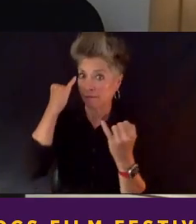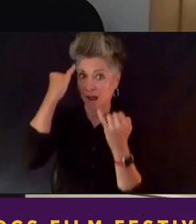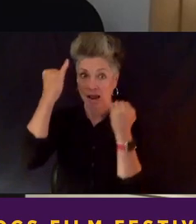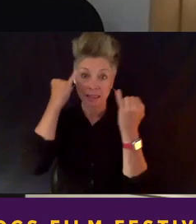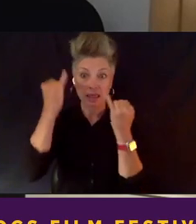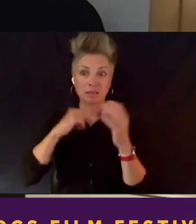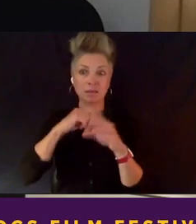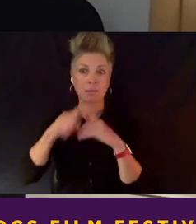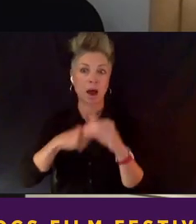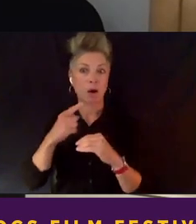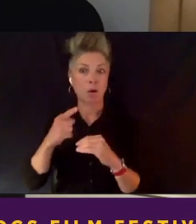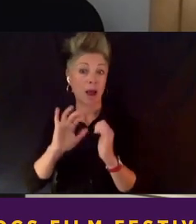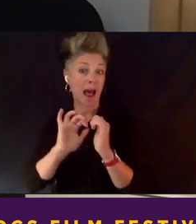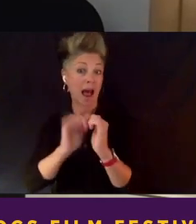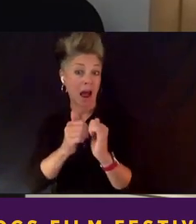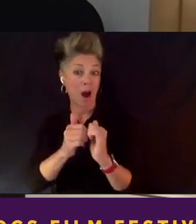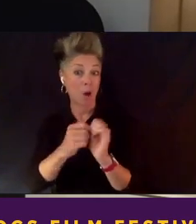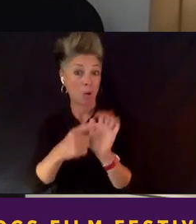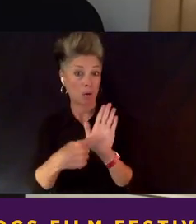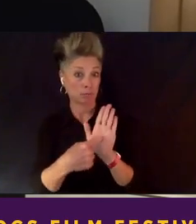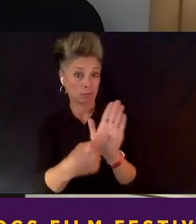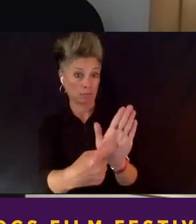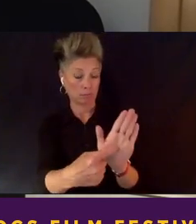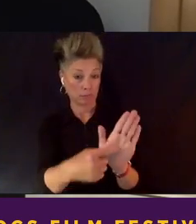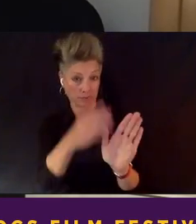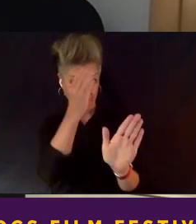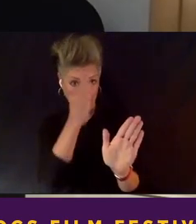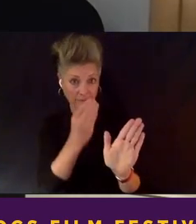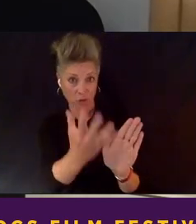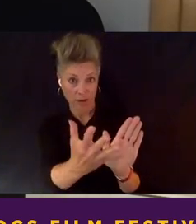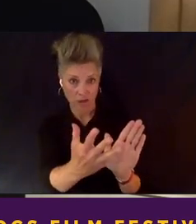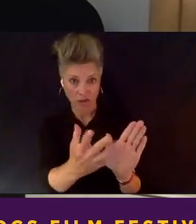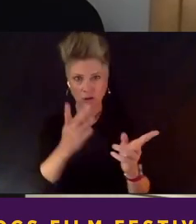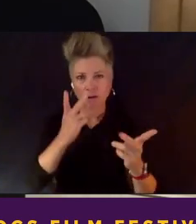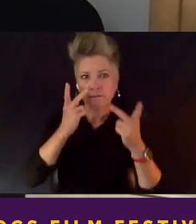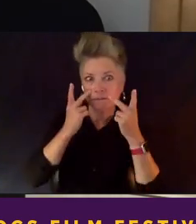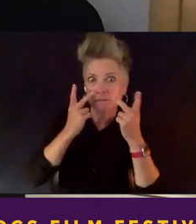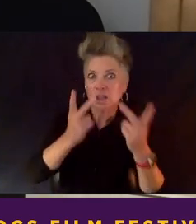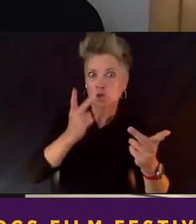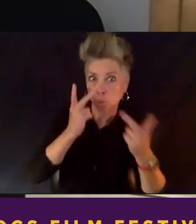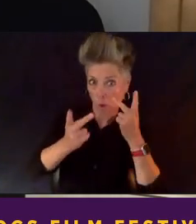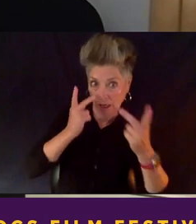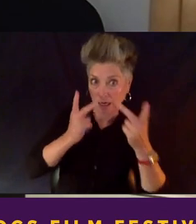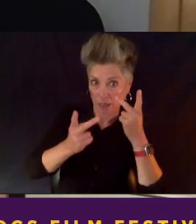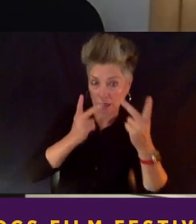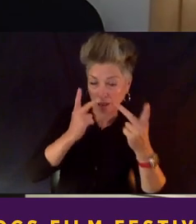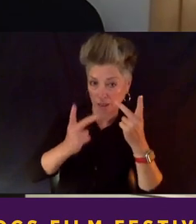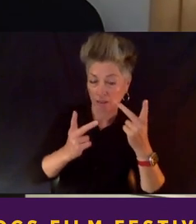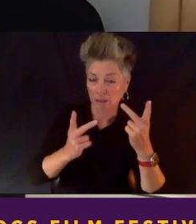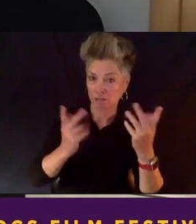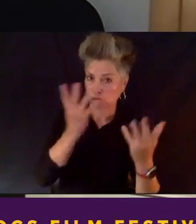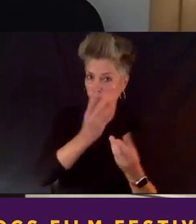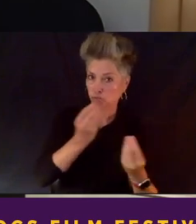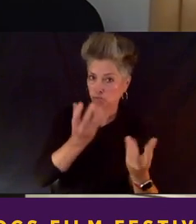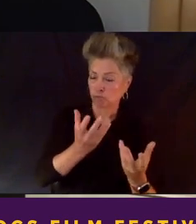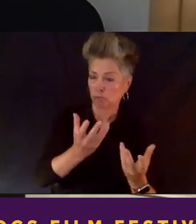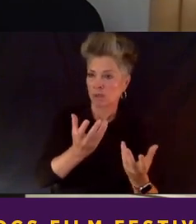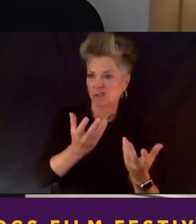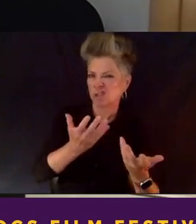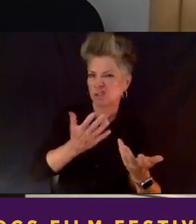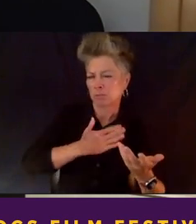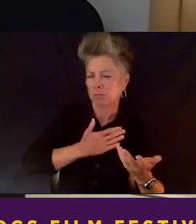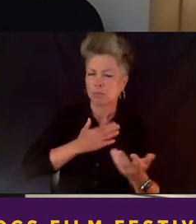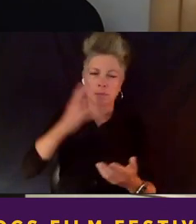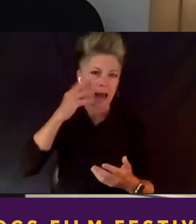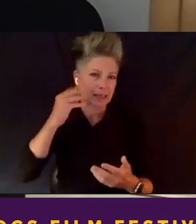to present this information visually, given that, you know, just my experience with investigative